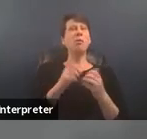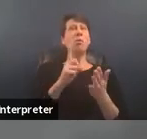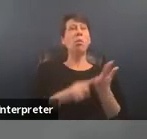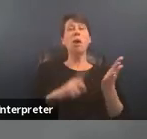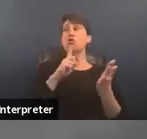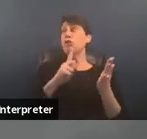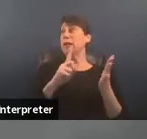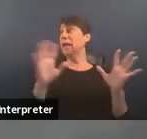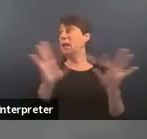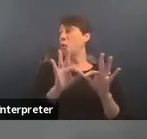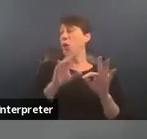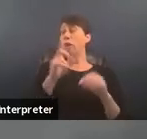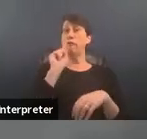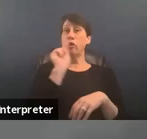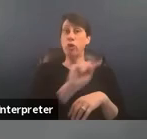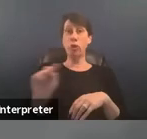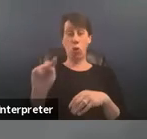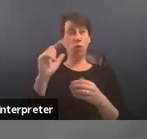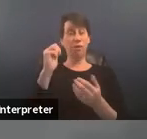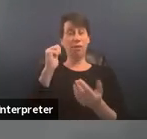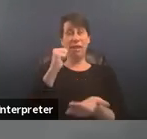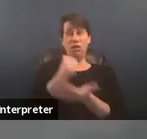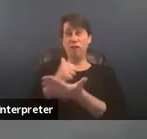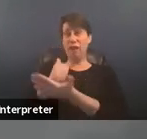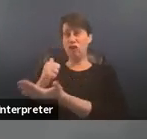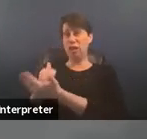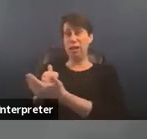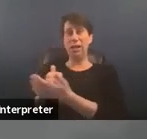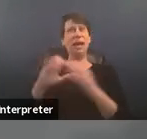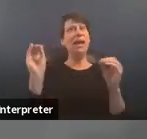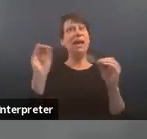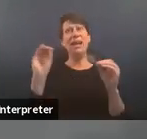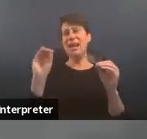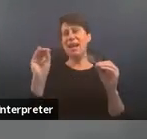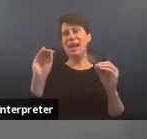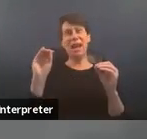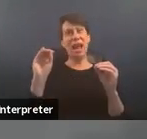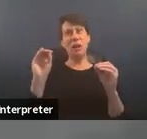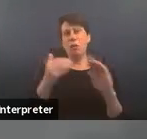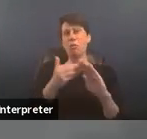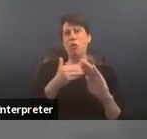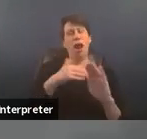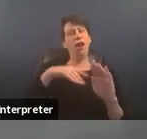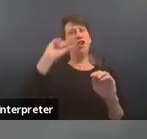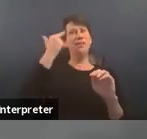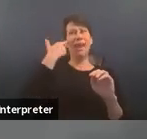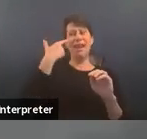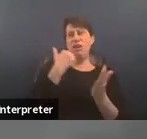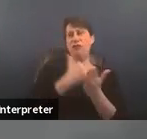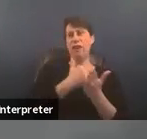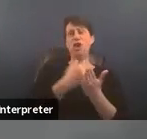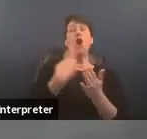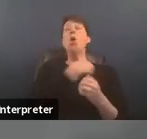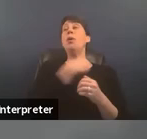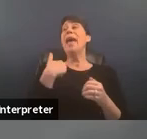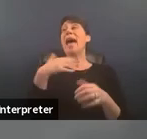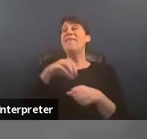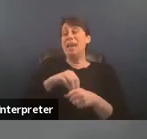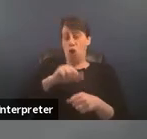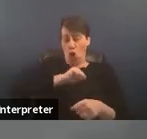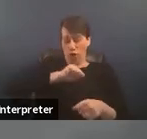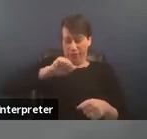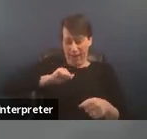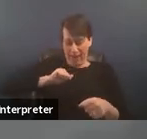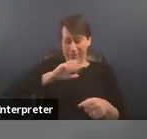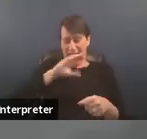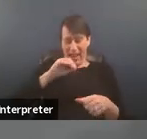about each of these four interventions interventions is that none of them require state intervention right we have within ourselves and